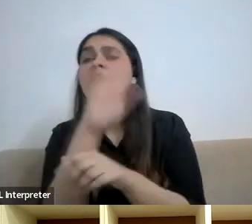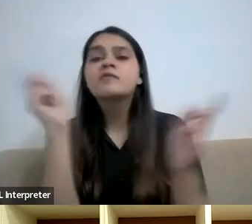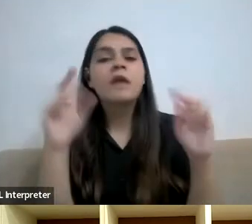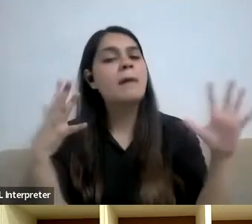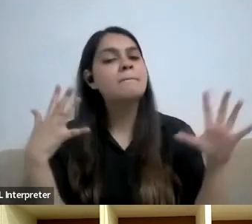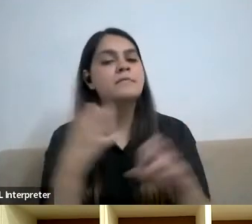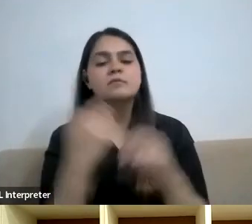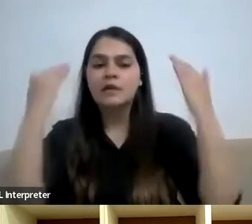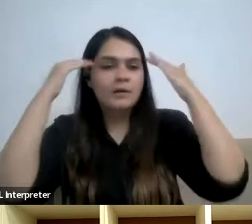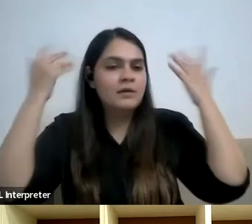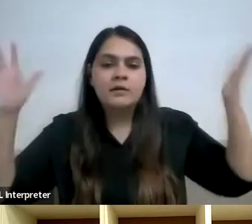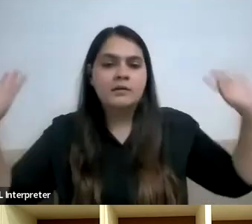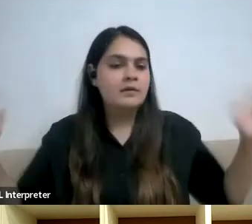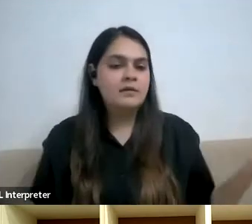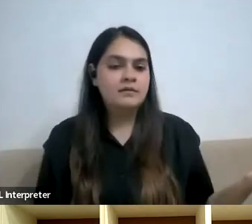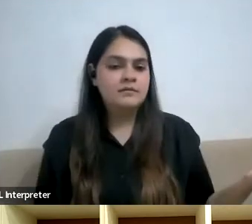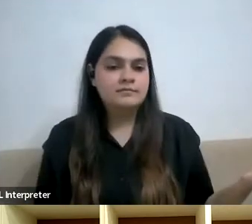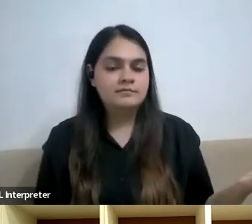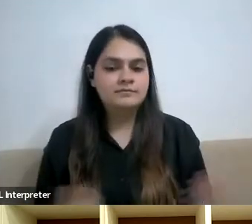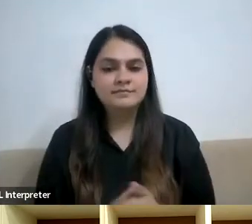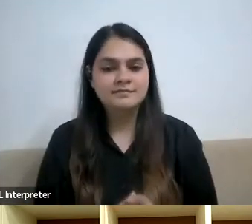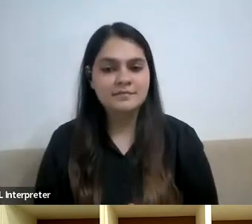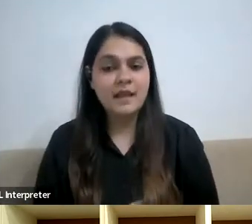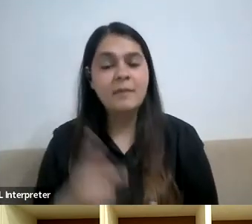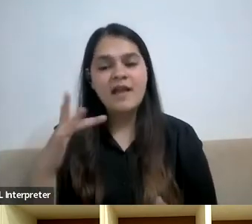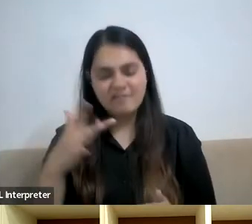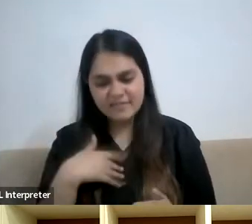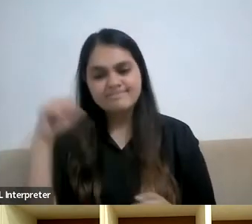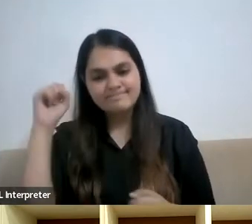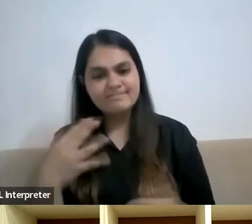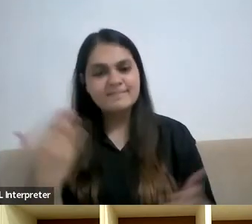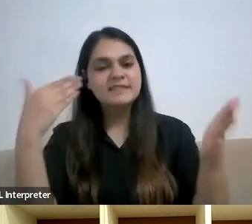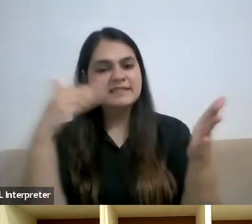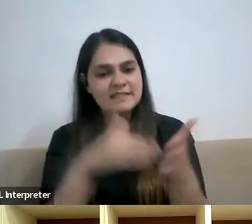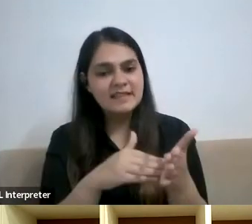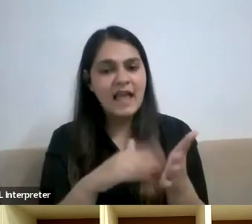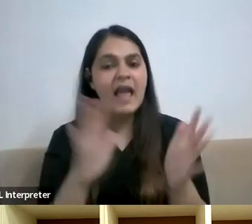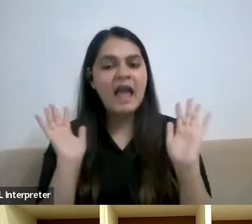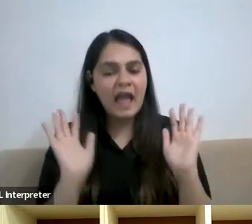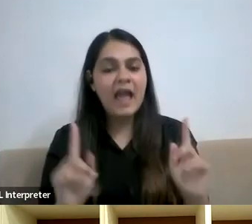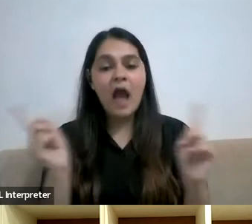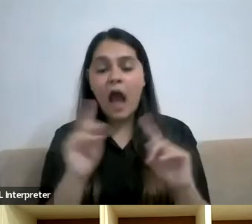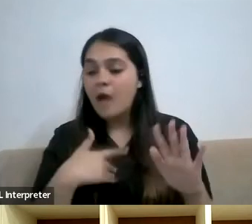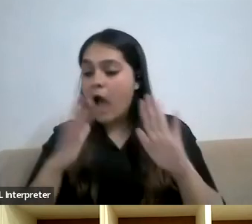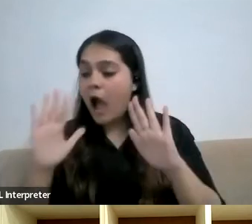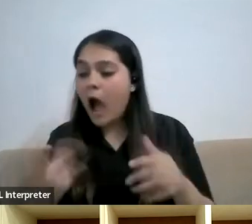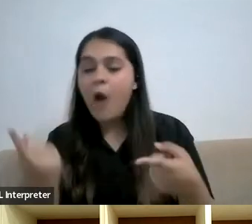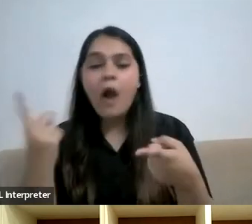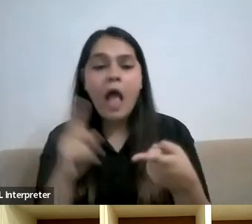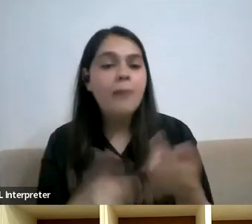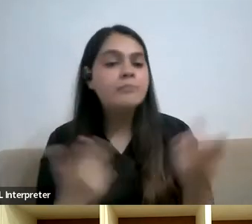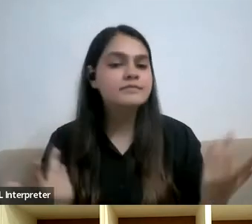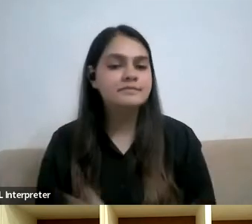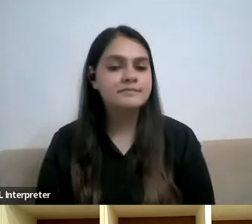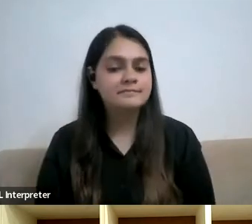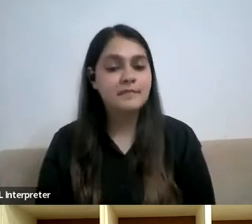somewhere in the house will tell me, you know, how challenging in a being also in a position, how to make things happen. So